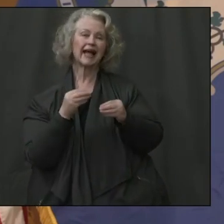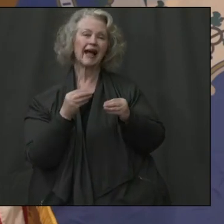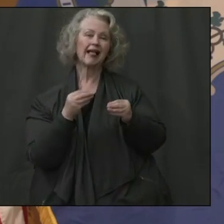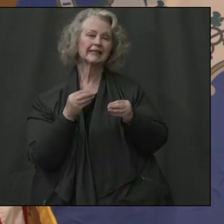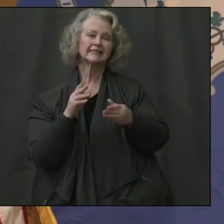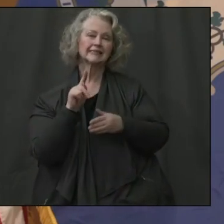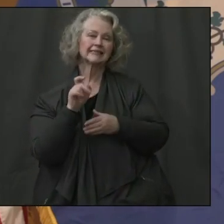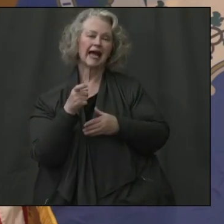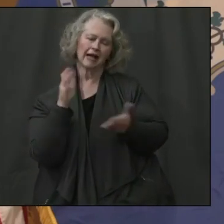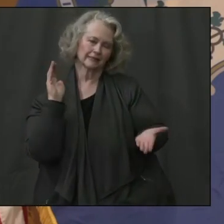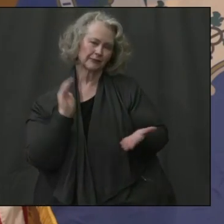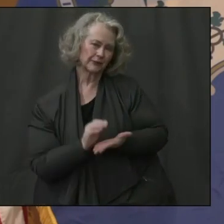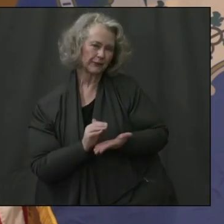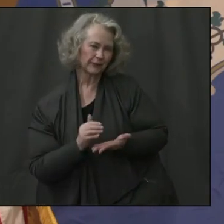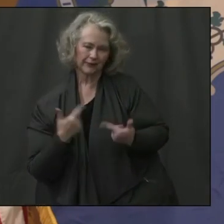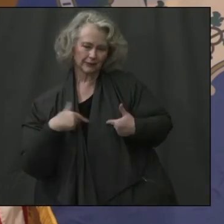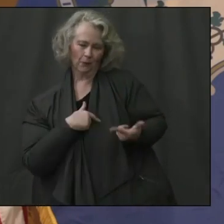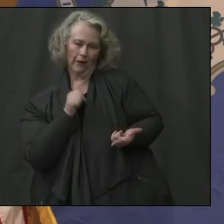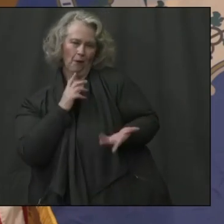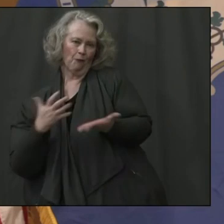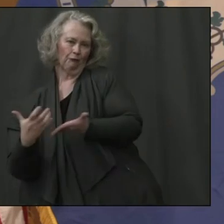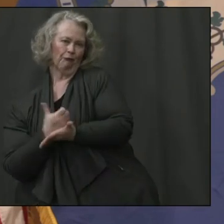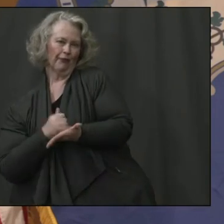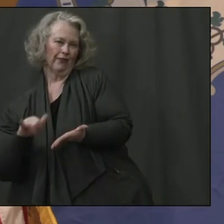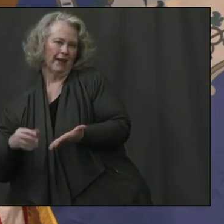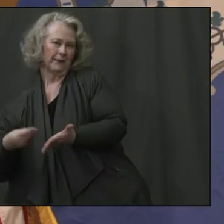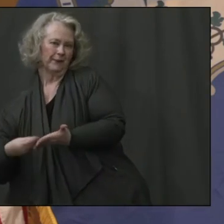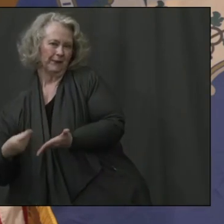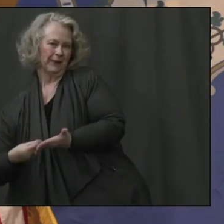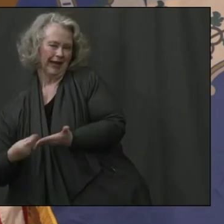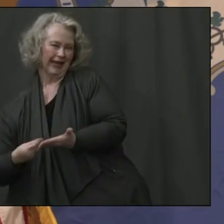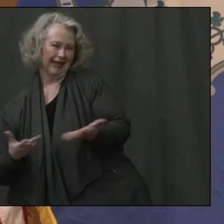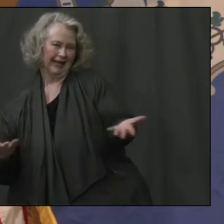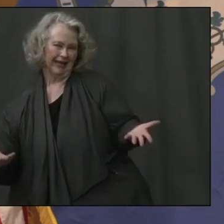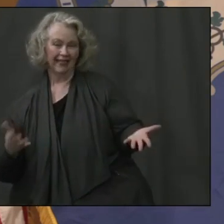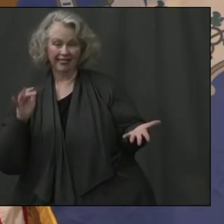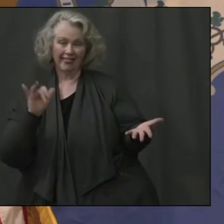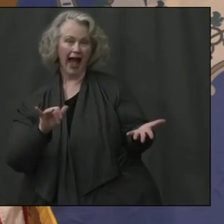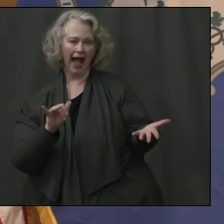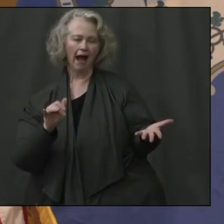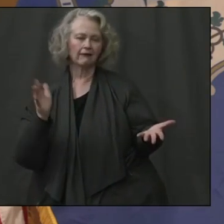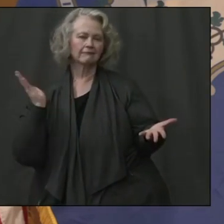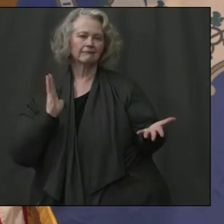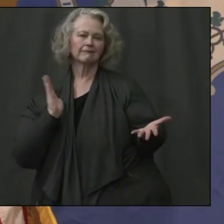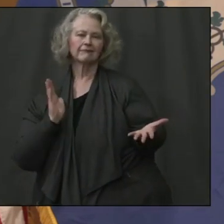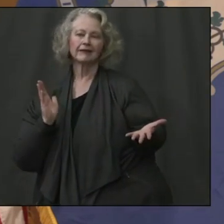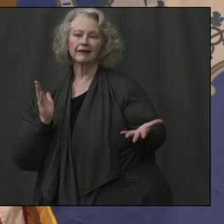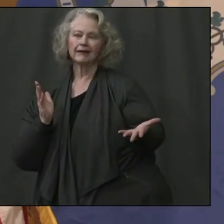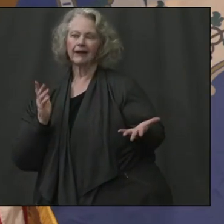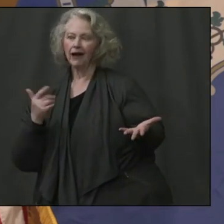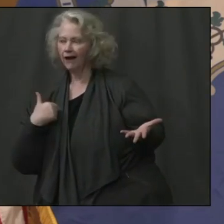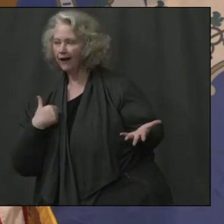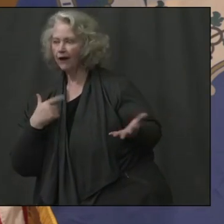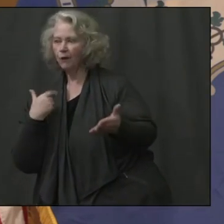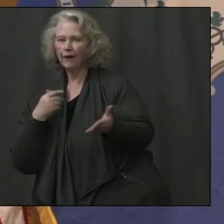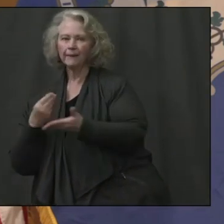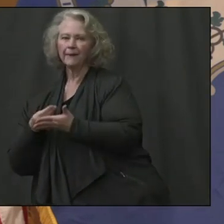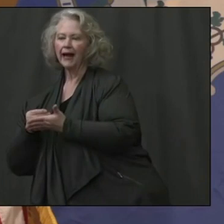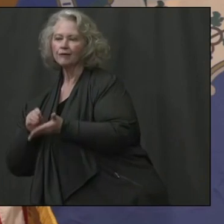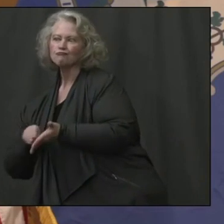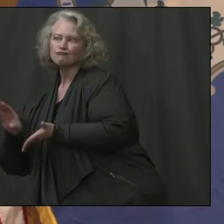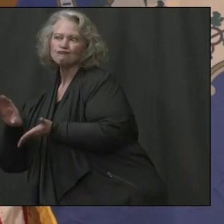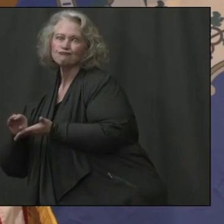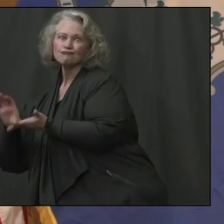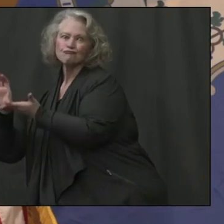Um, obviously, this is the rainy day and this is the reason why we, um, are well positioned to weather this storm. Um, we'll continue to